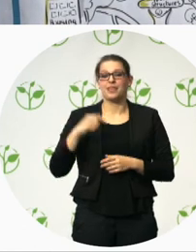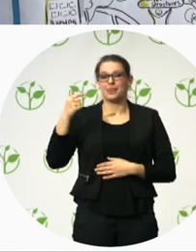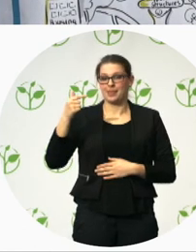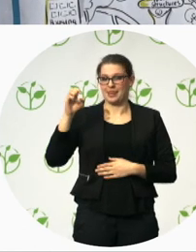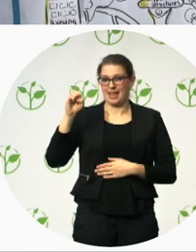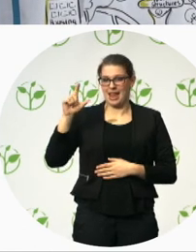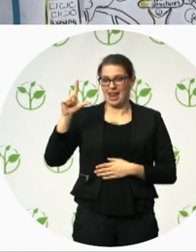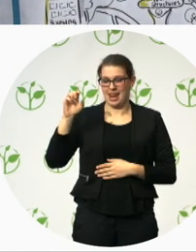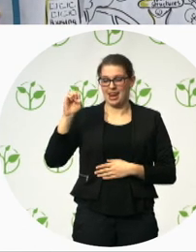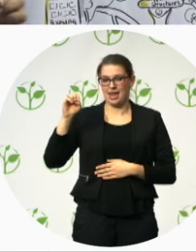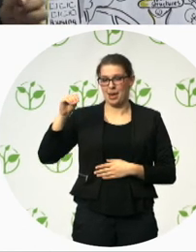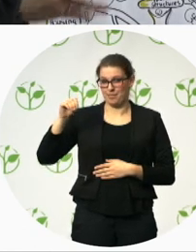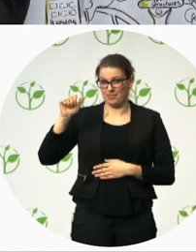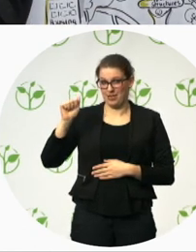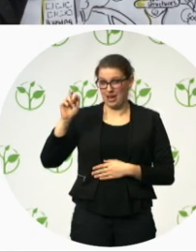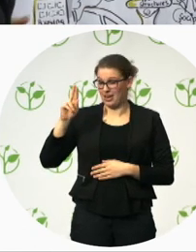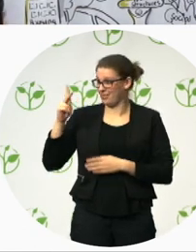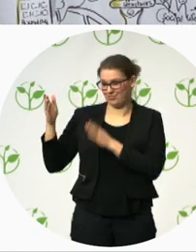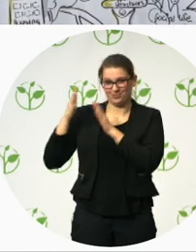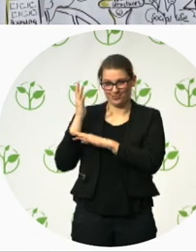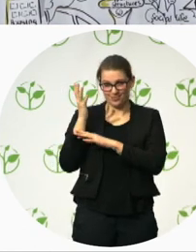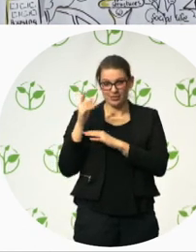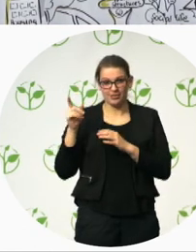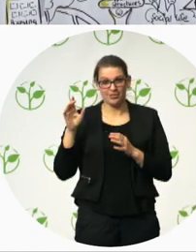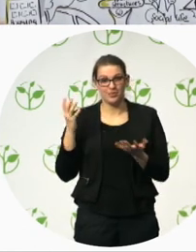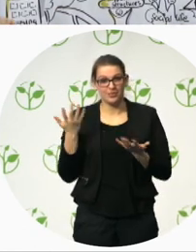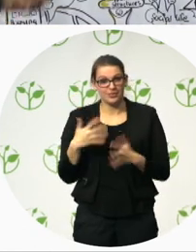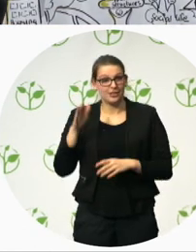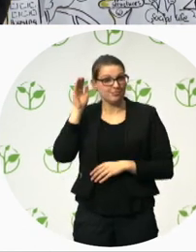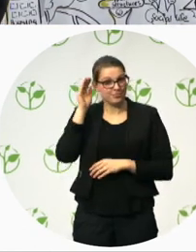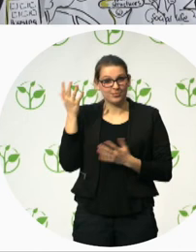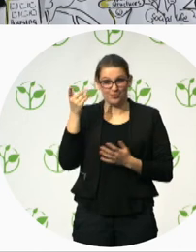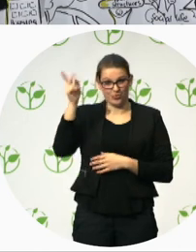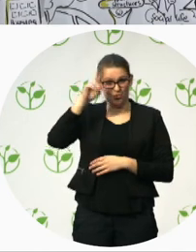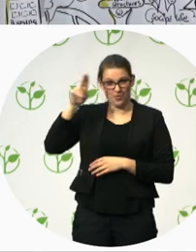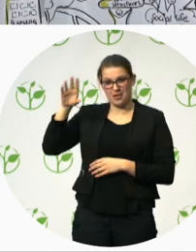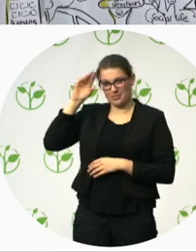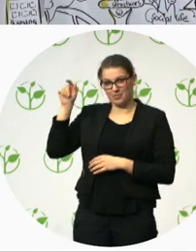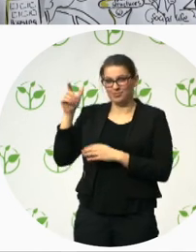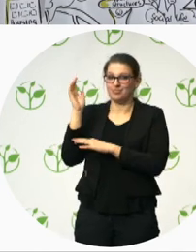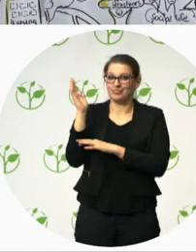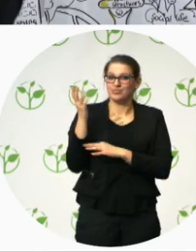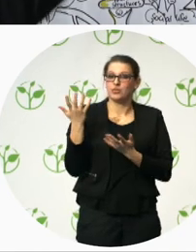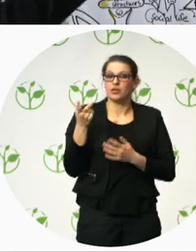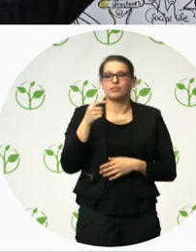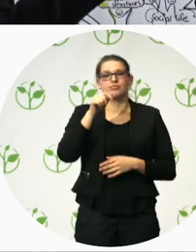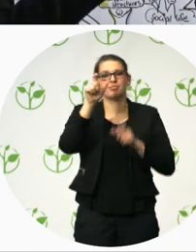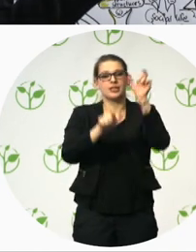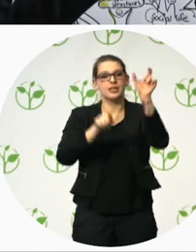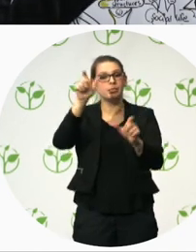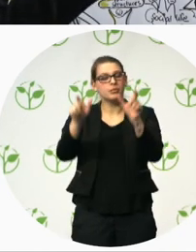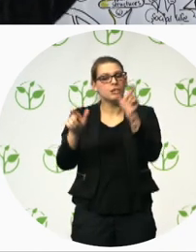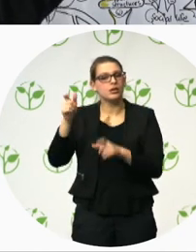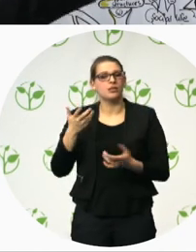also love walking. So that is, um, obviously one of the possibilities to bring people into physical